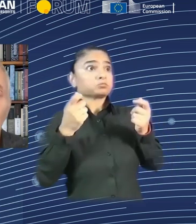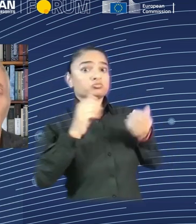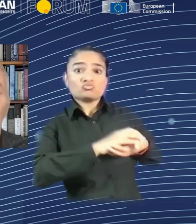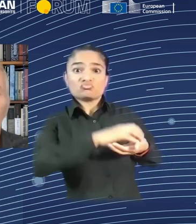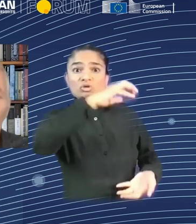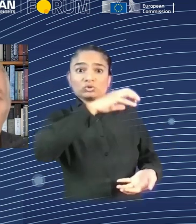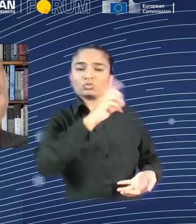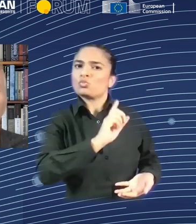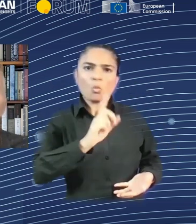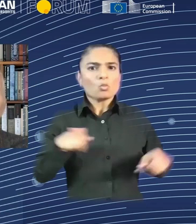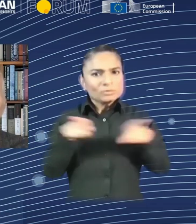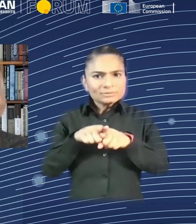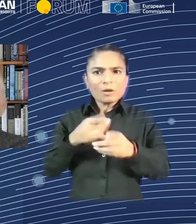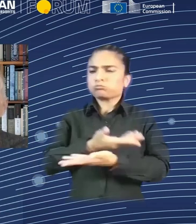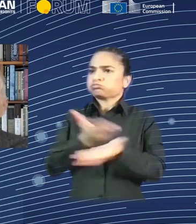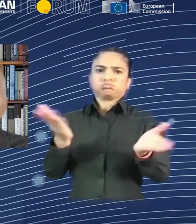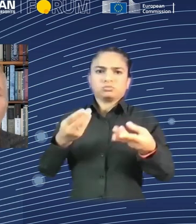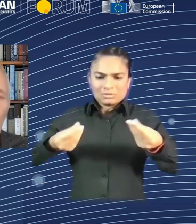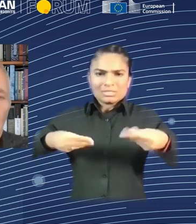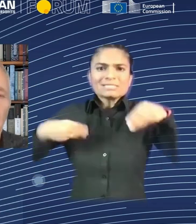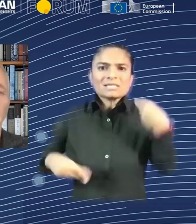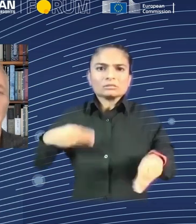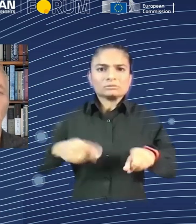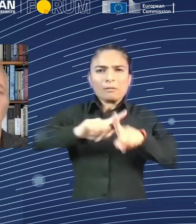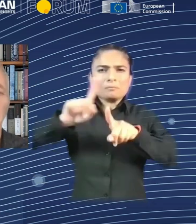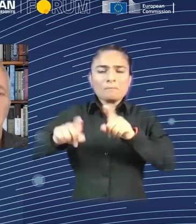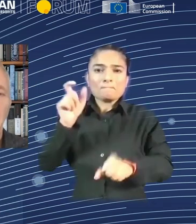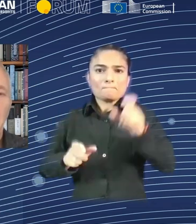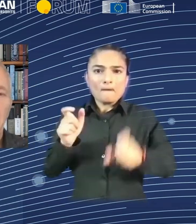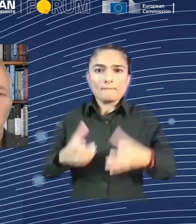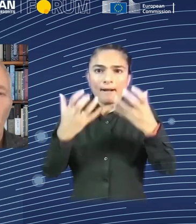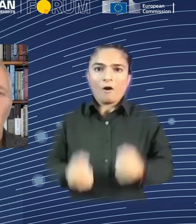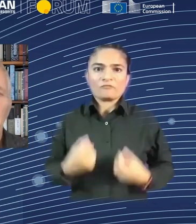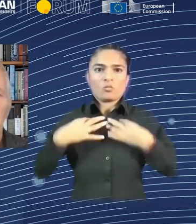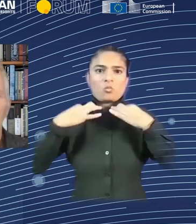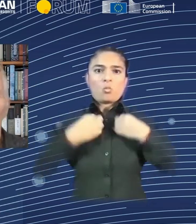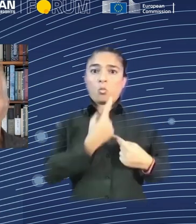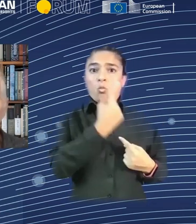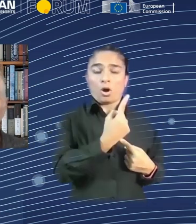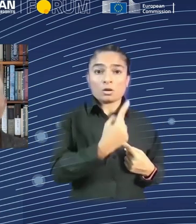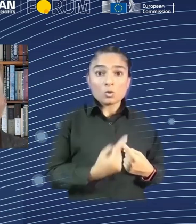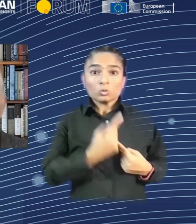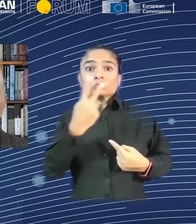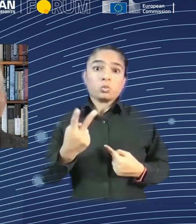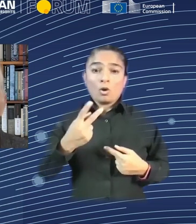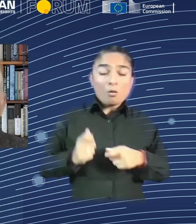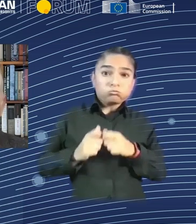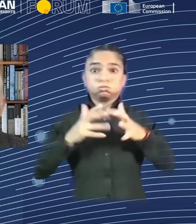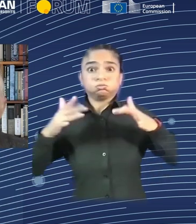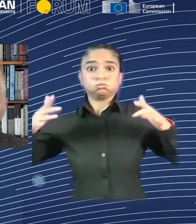fashion. We had retail that became trade increased. So all of these things. There's a wonderful book by